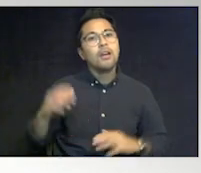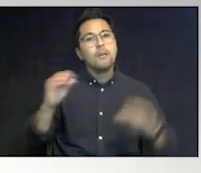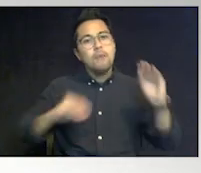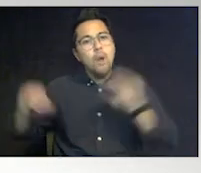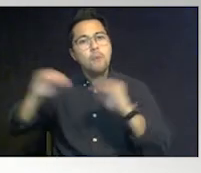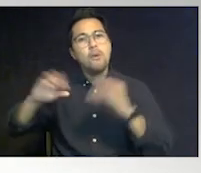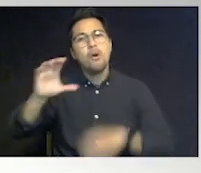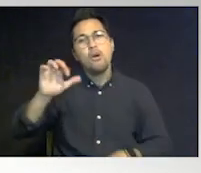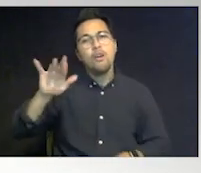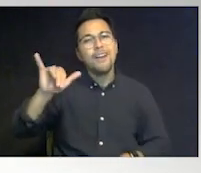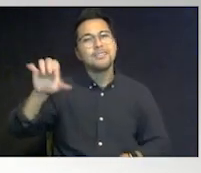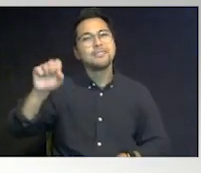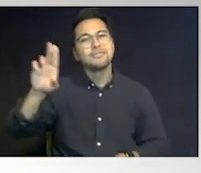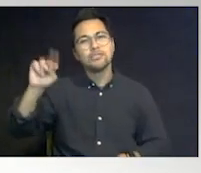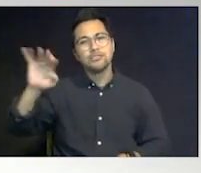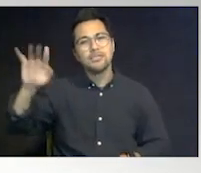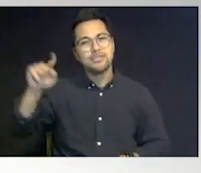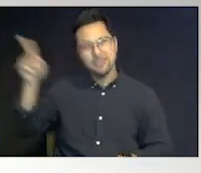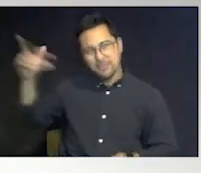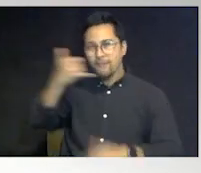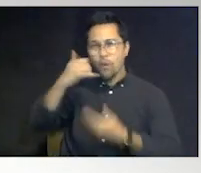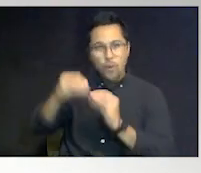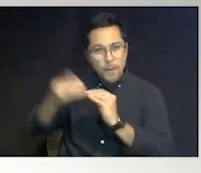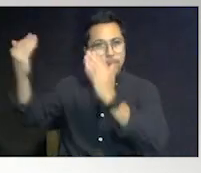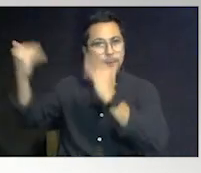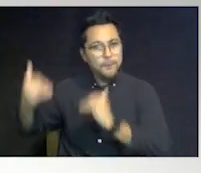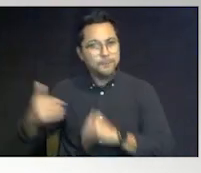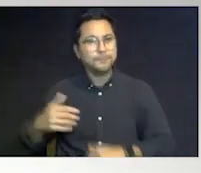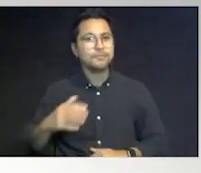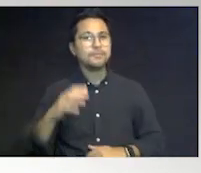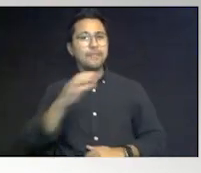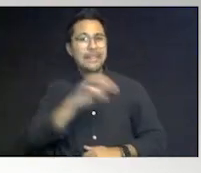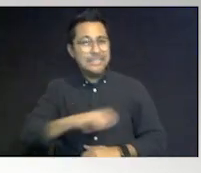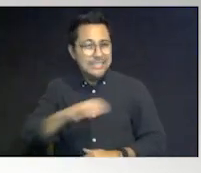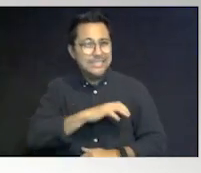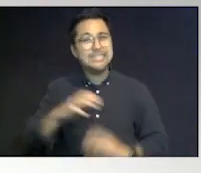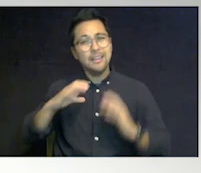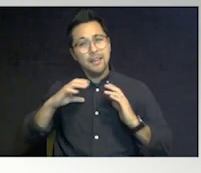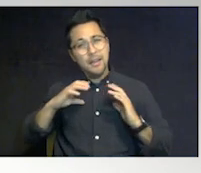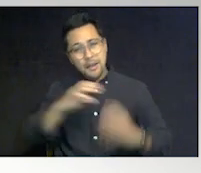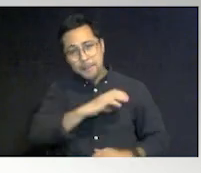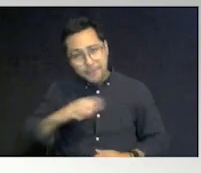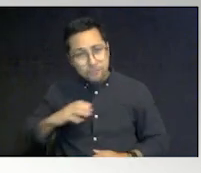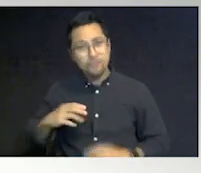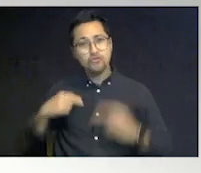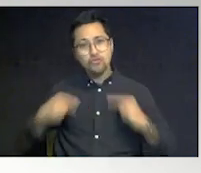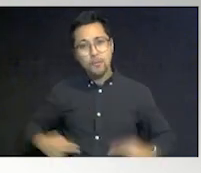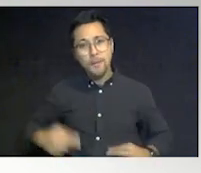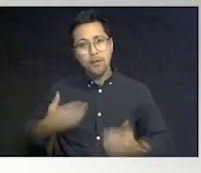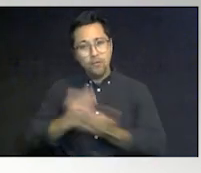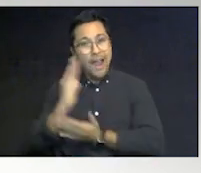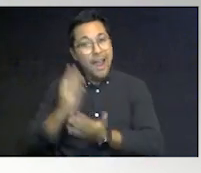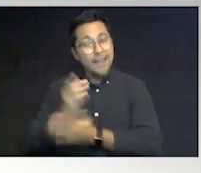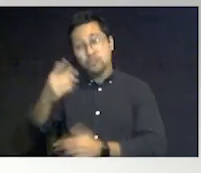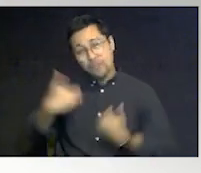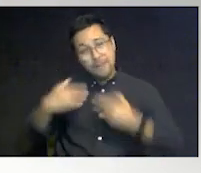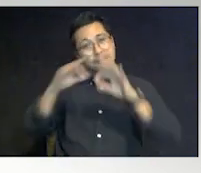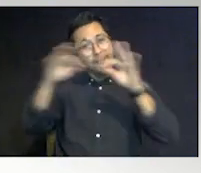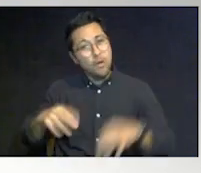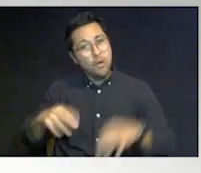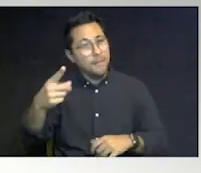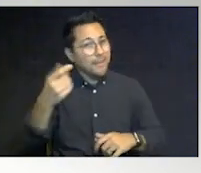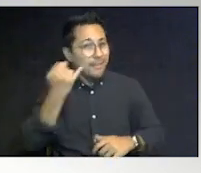Seattle, and Central County by the fellow member Citizen Commission on Human Rights. You have the form. If you do not want your child